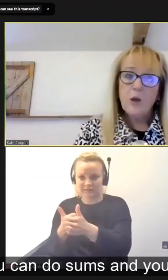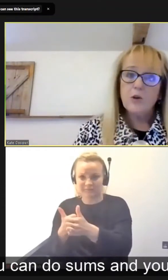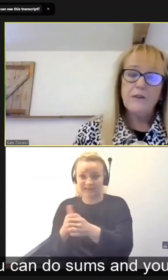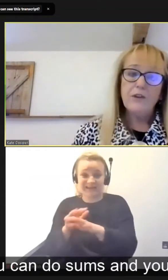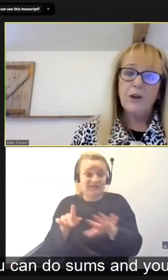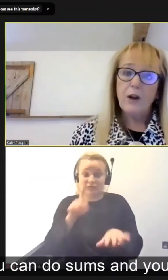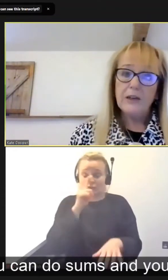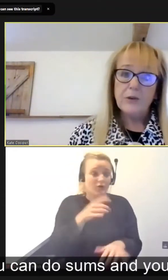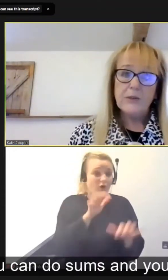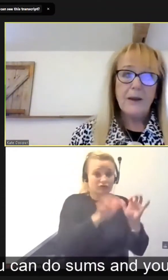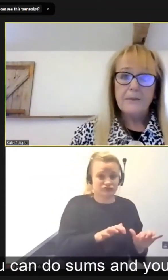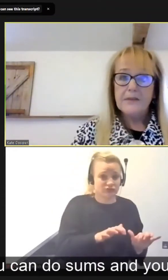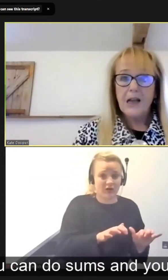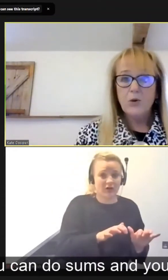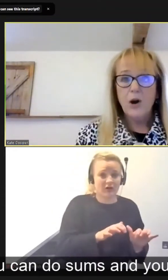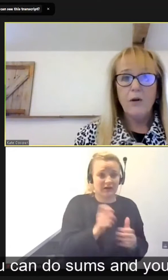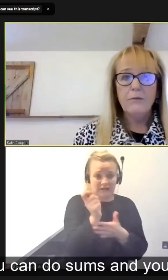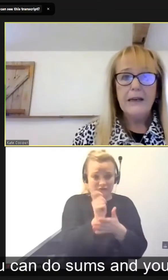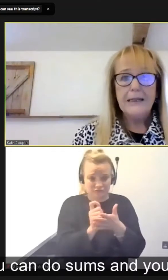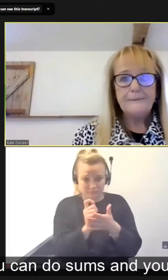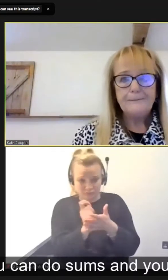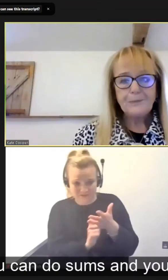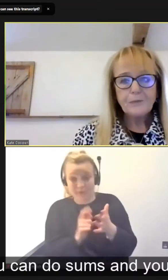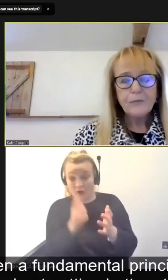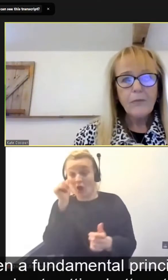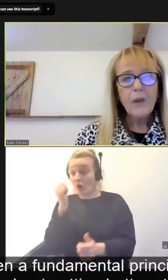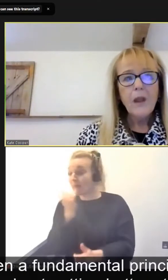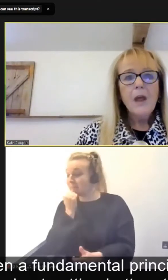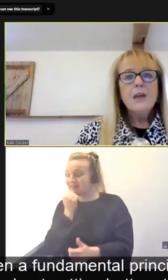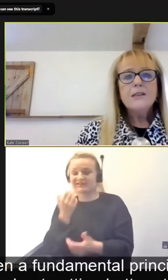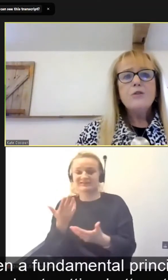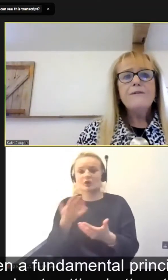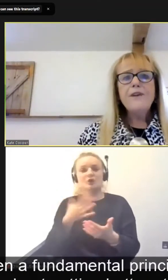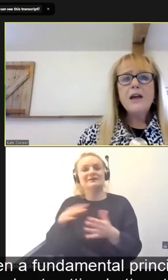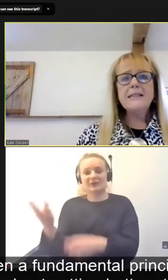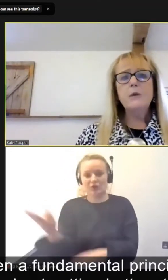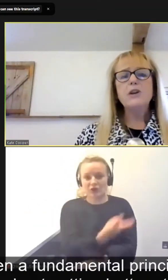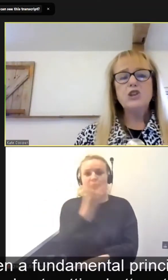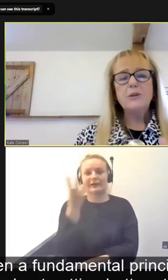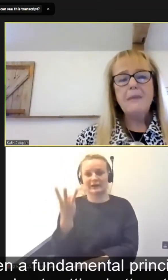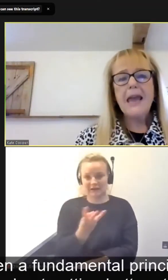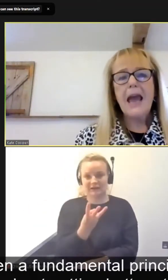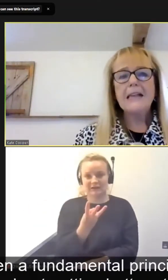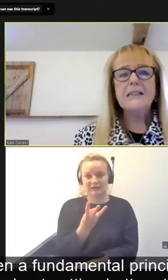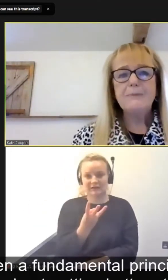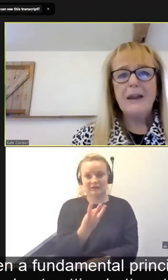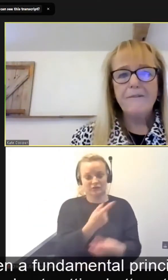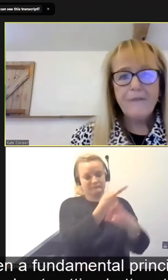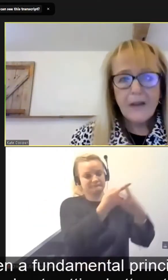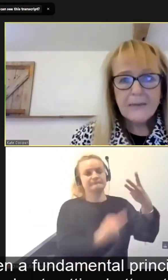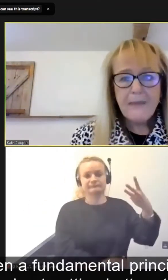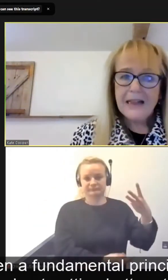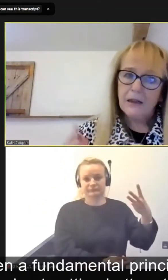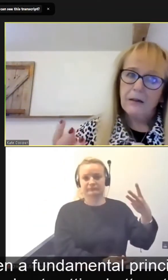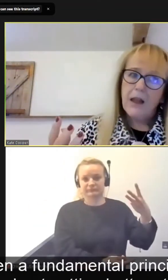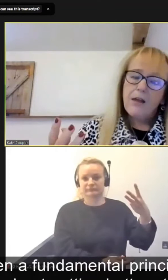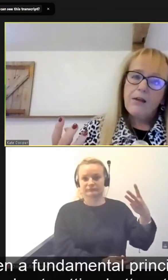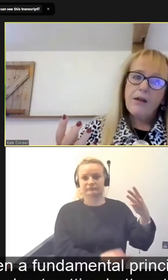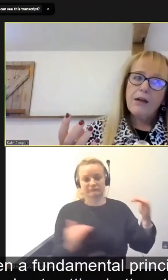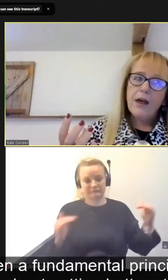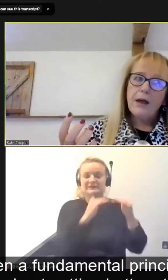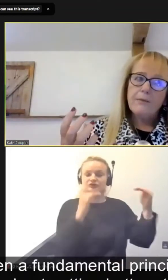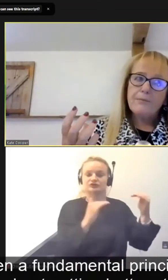It's no good if you can only do sums and you can't read. So the first thing, which to me has been a fundamental